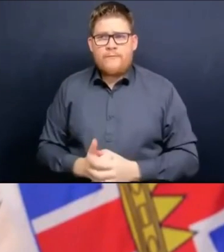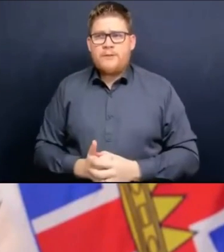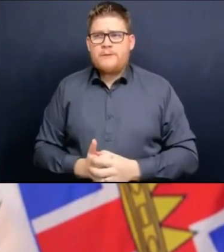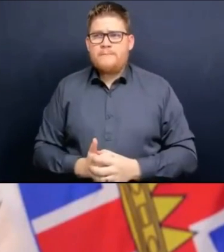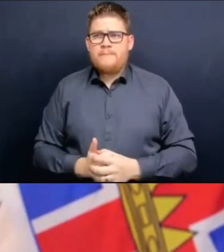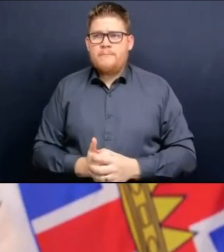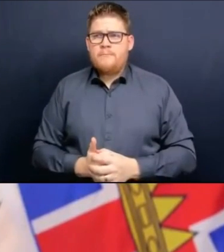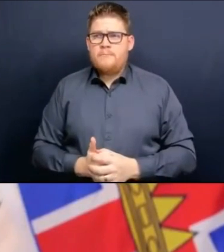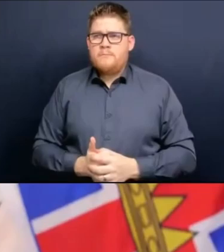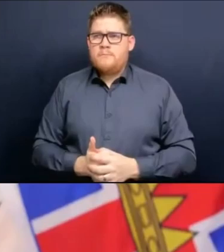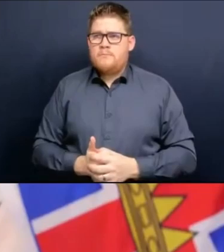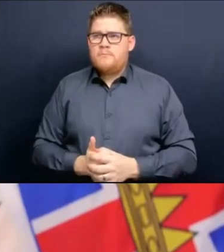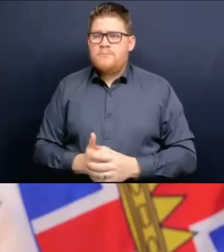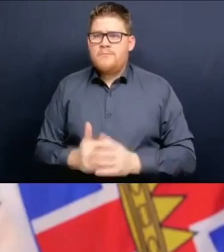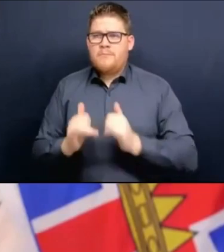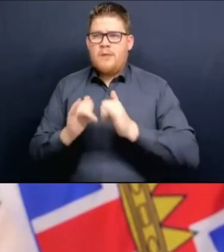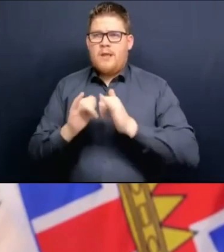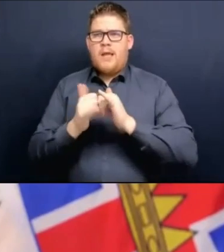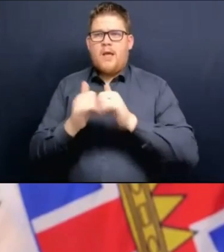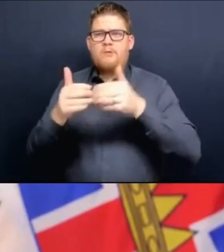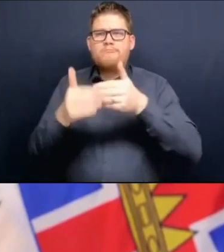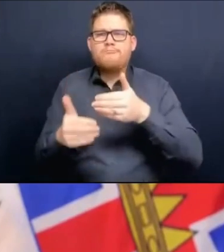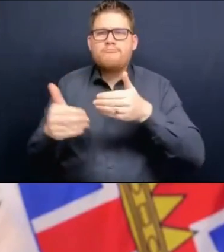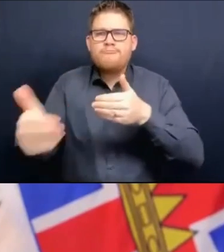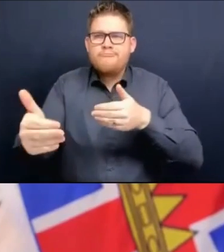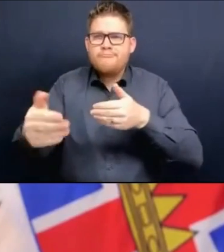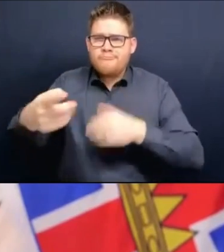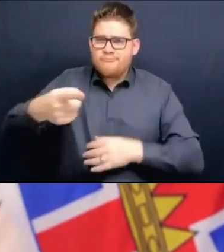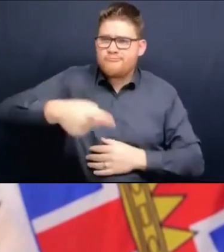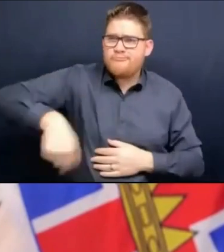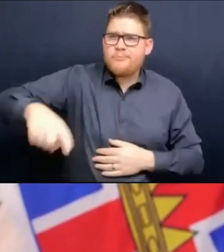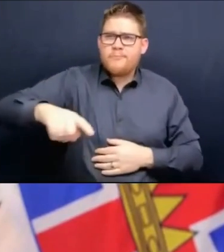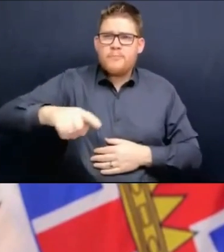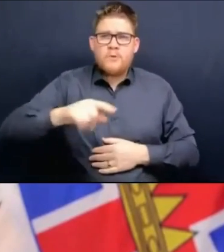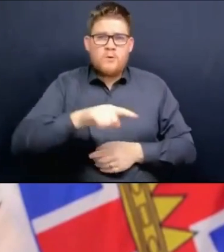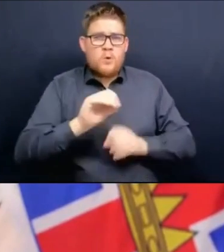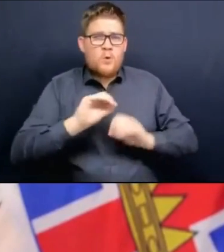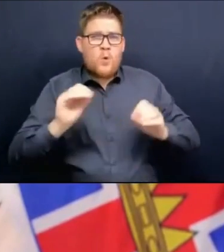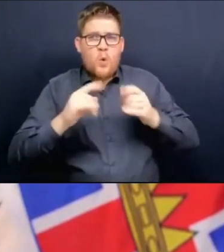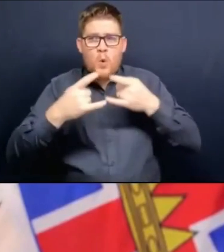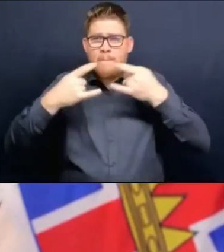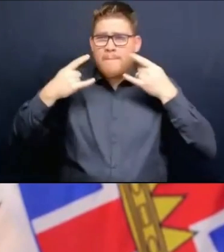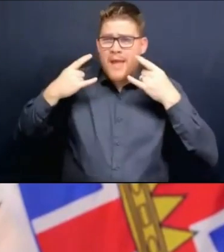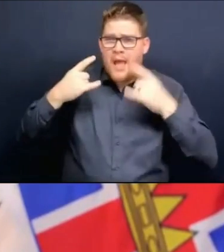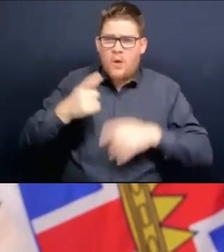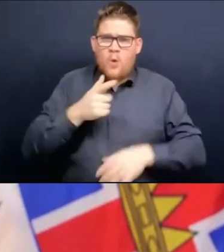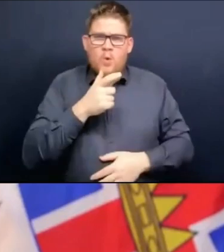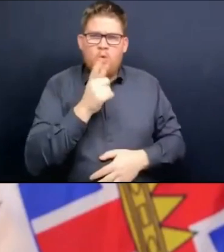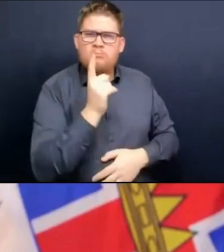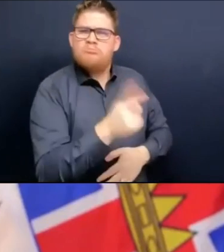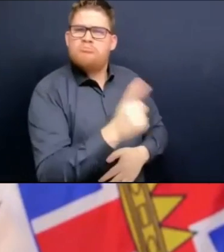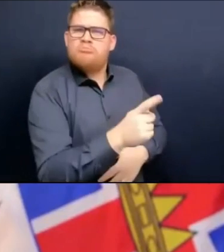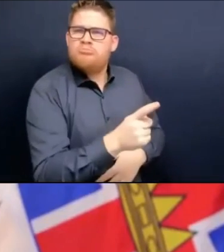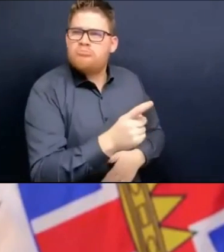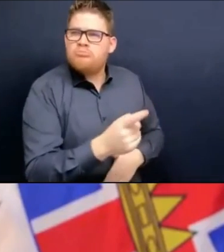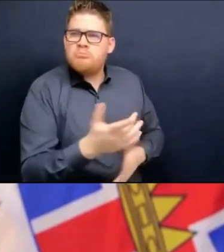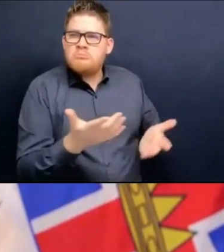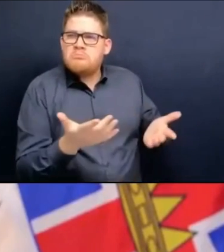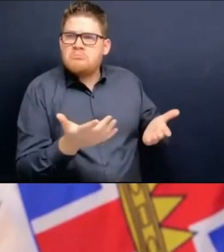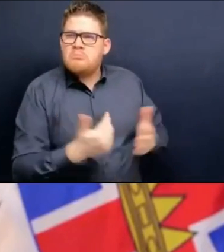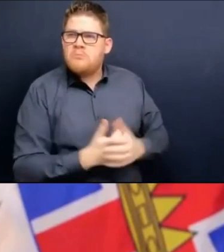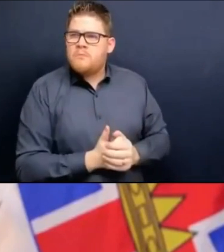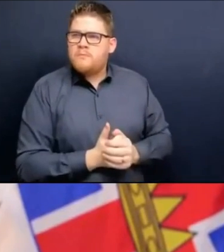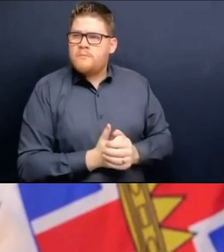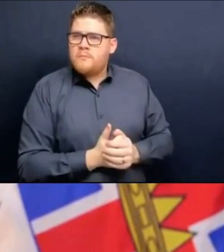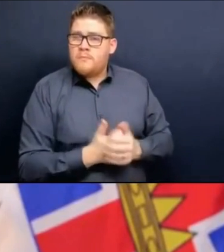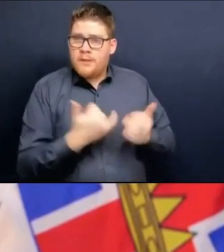at places like Canucks games. Now you add nightclubs and bars and other weddings where people are going to want to get sort of face-to